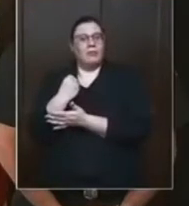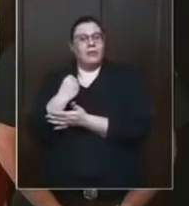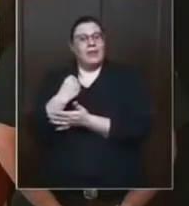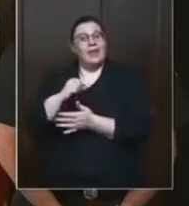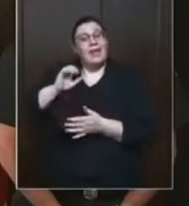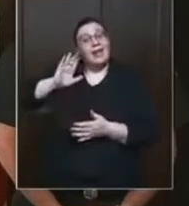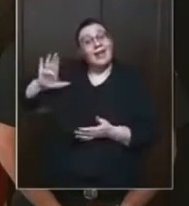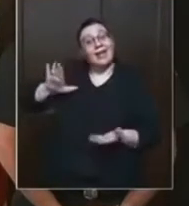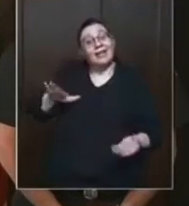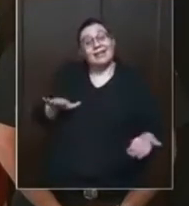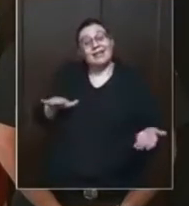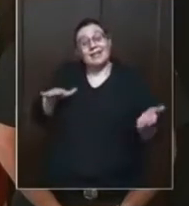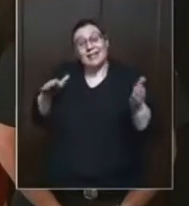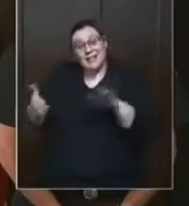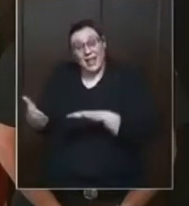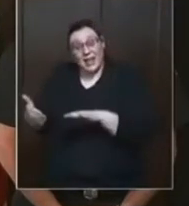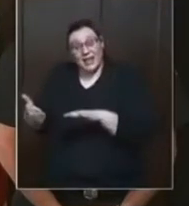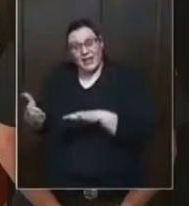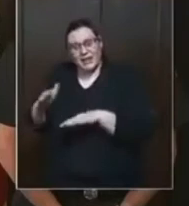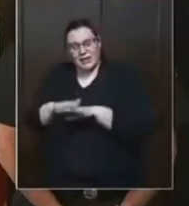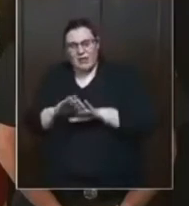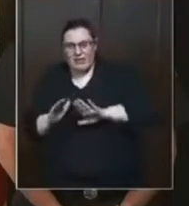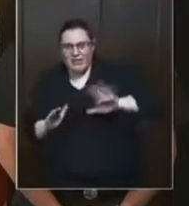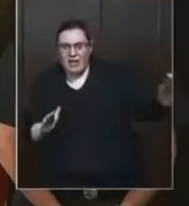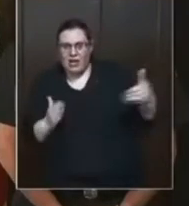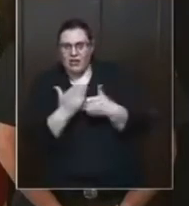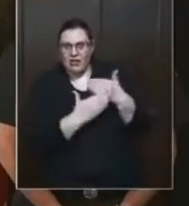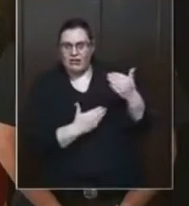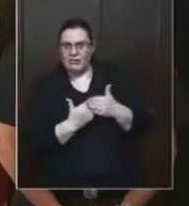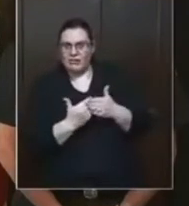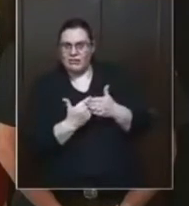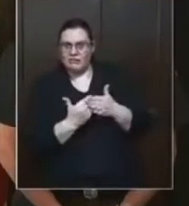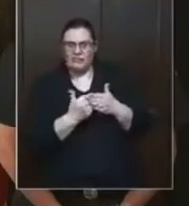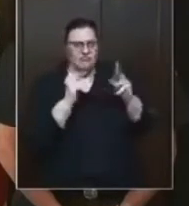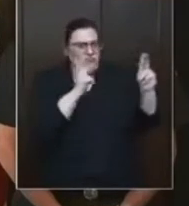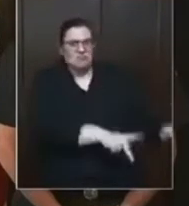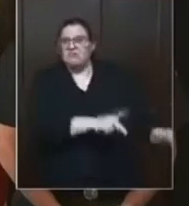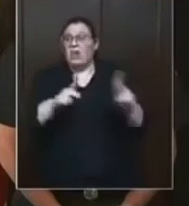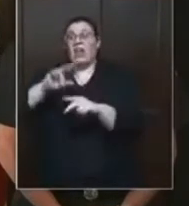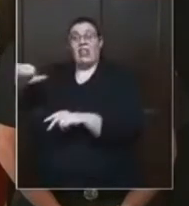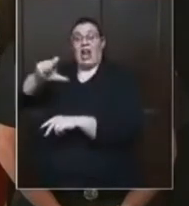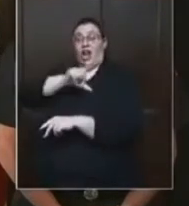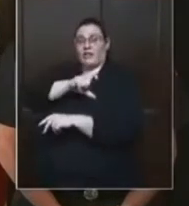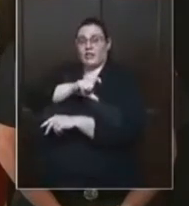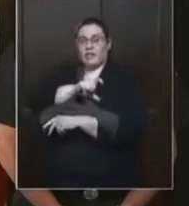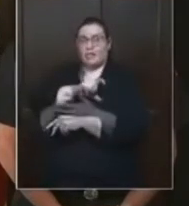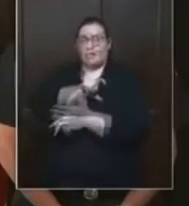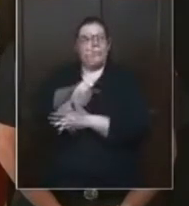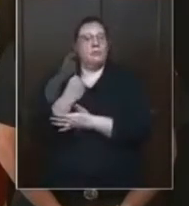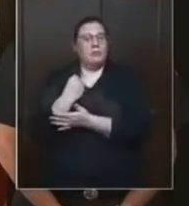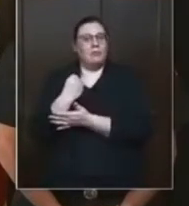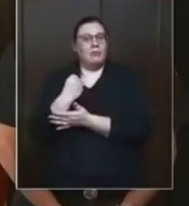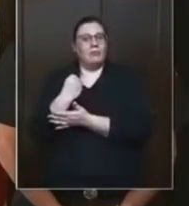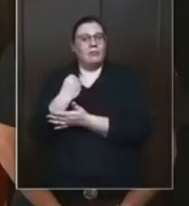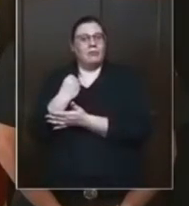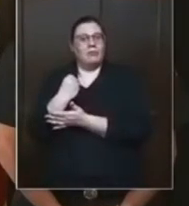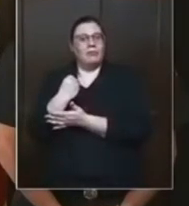Chicago PD. He speaks for the military. He speaks for the so-called white man in this draconian system.